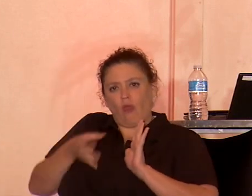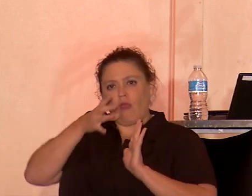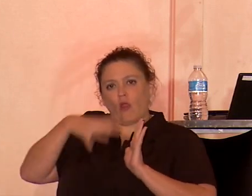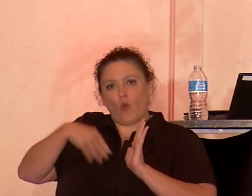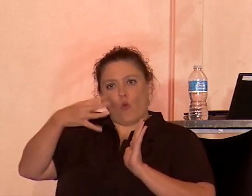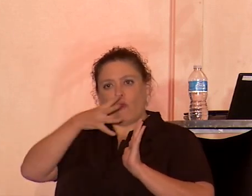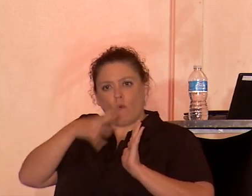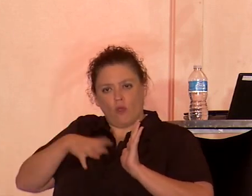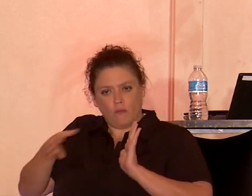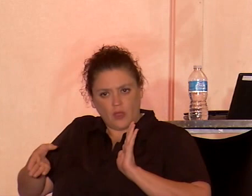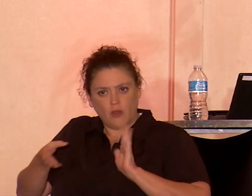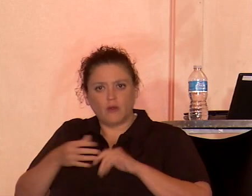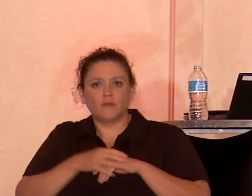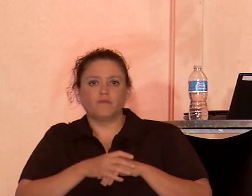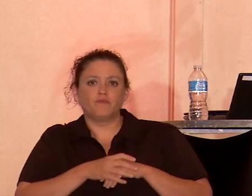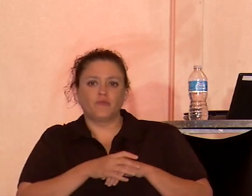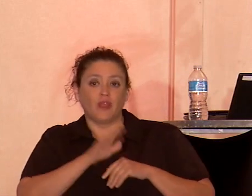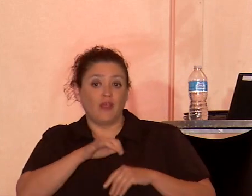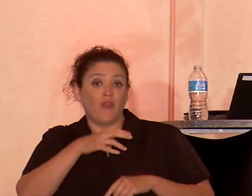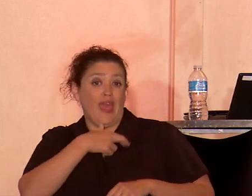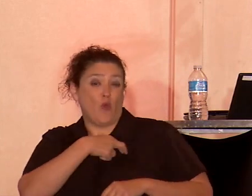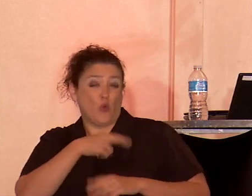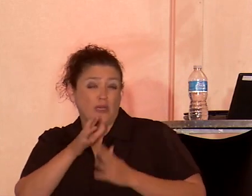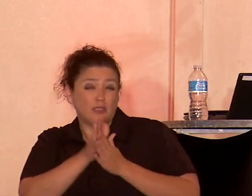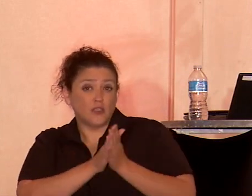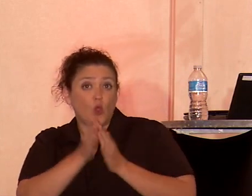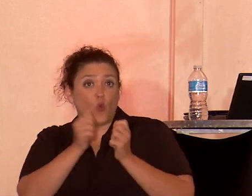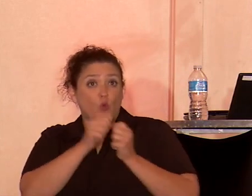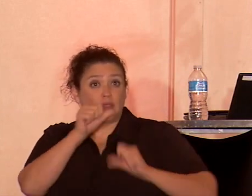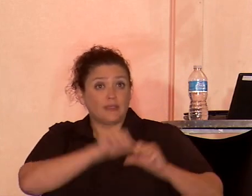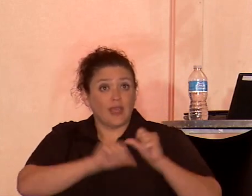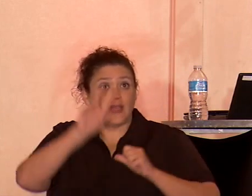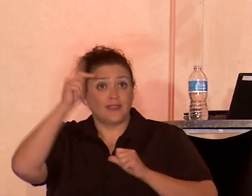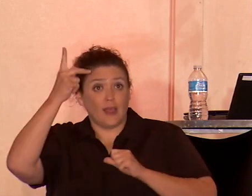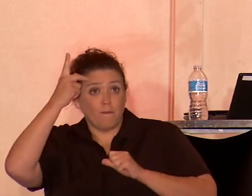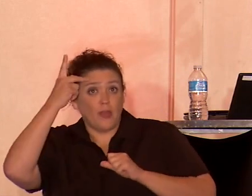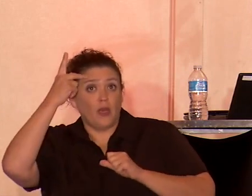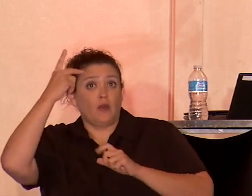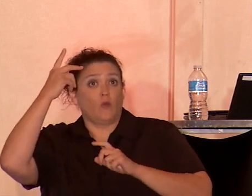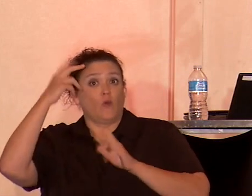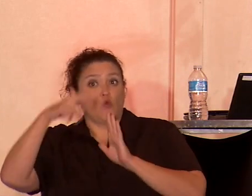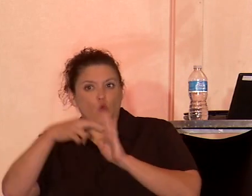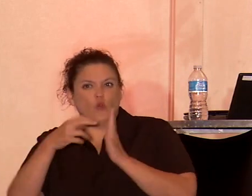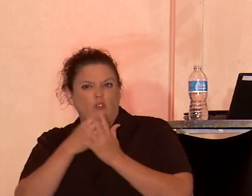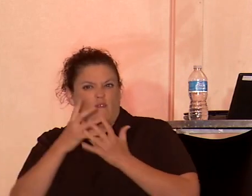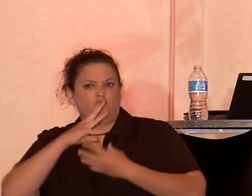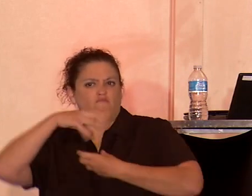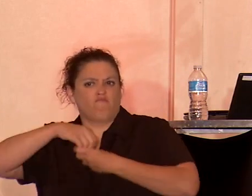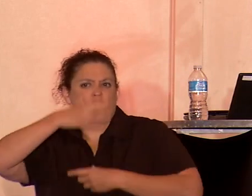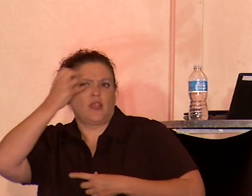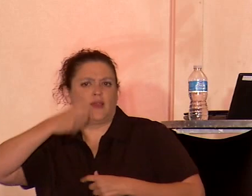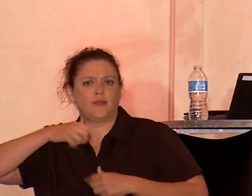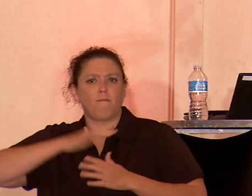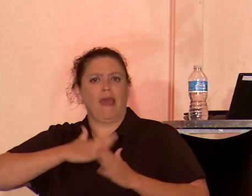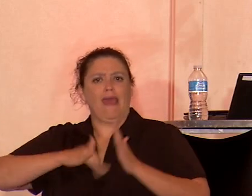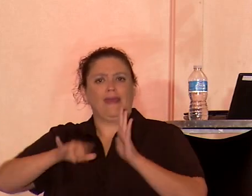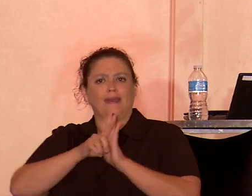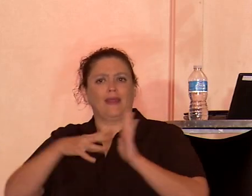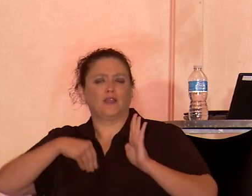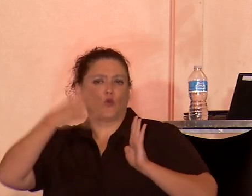conviction with science and political roles on the basis of this identity, they utilized